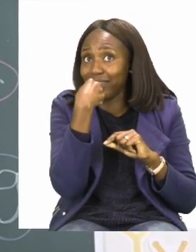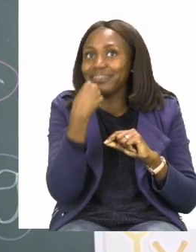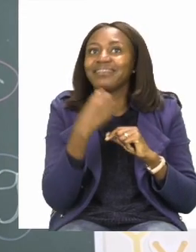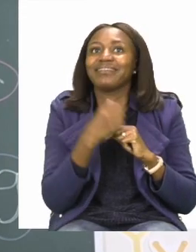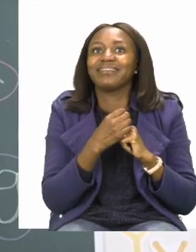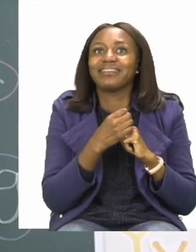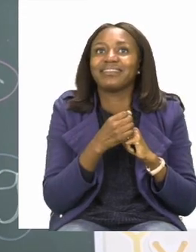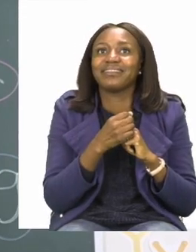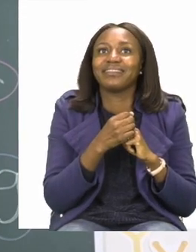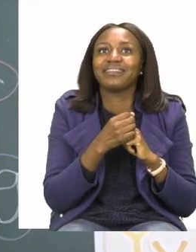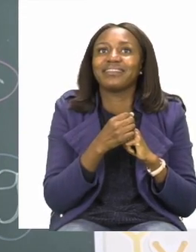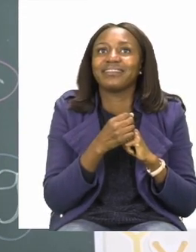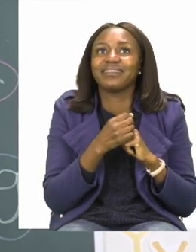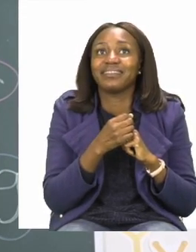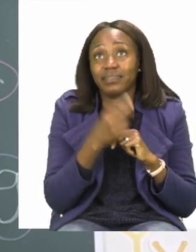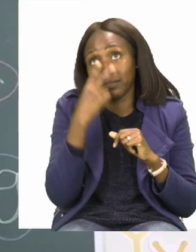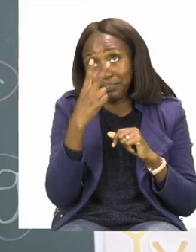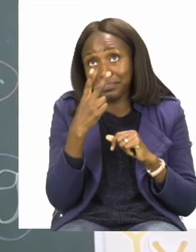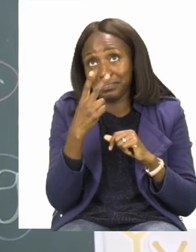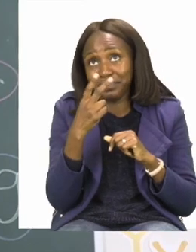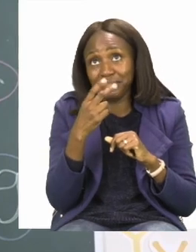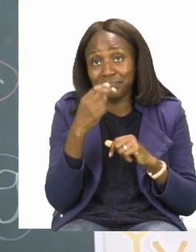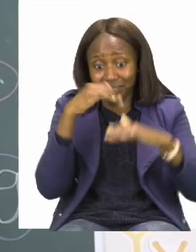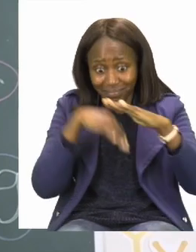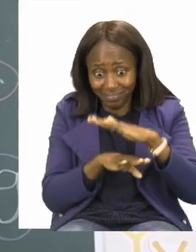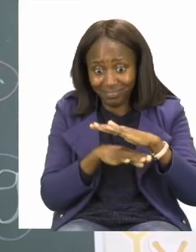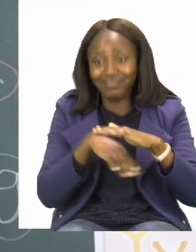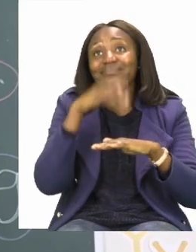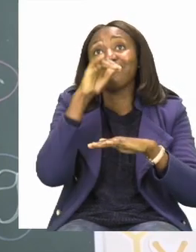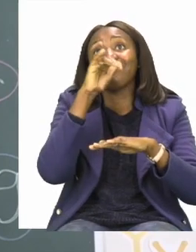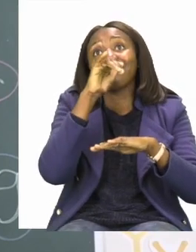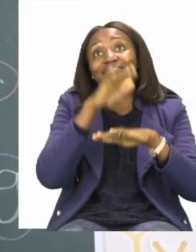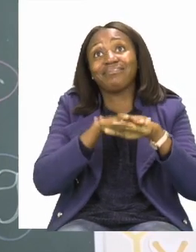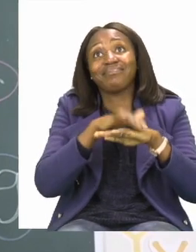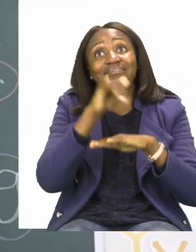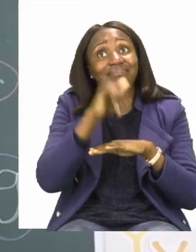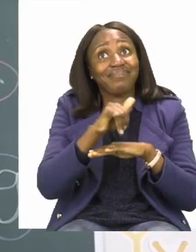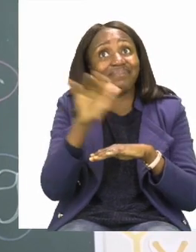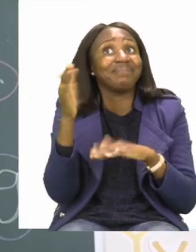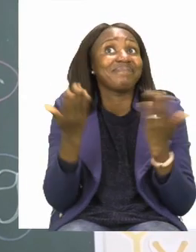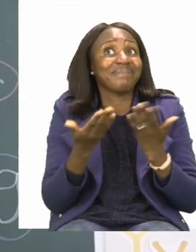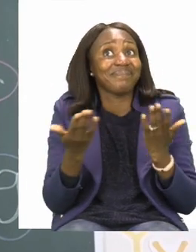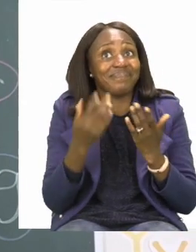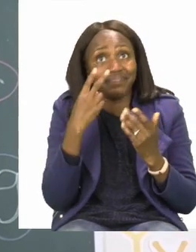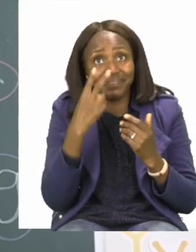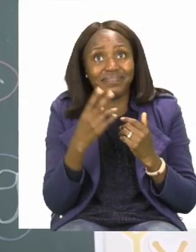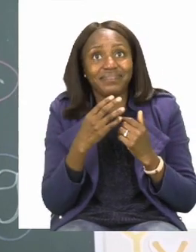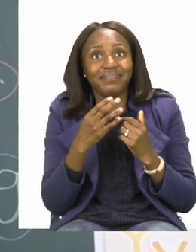So, will our apple float, like we said, or sink?